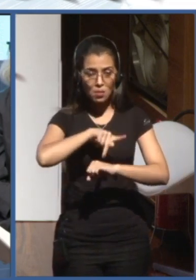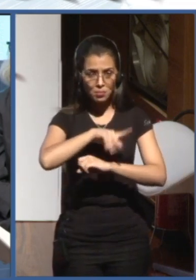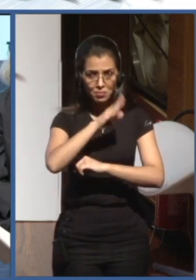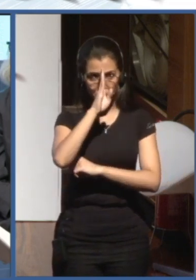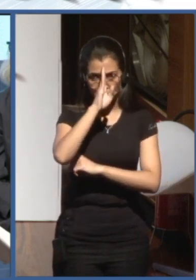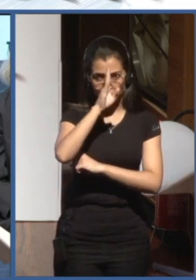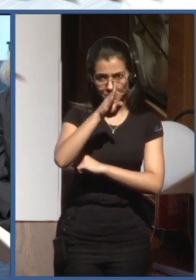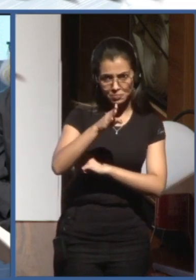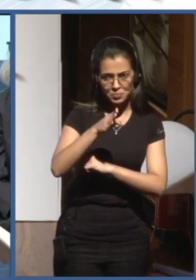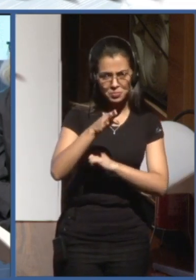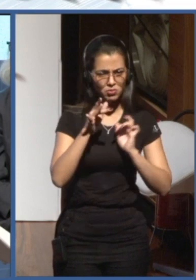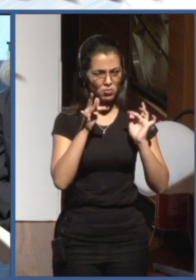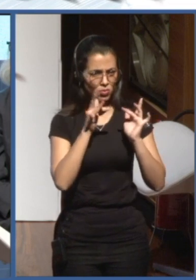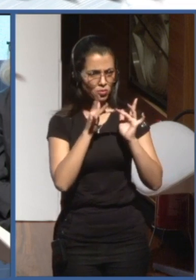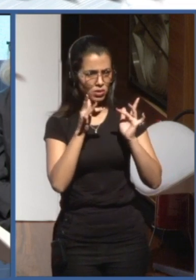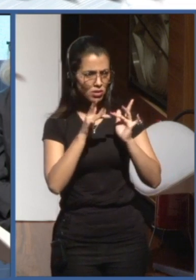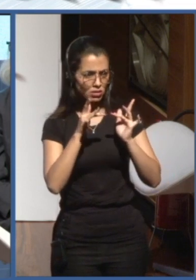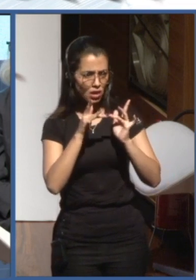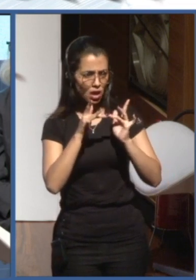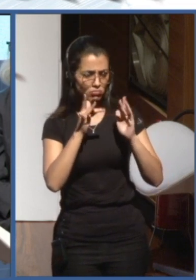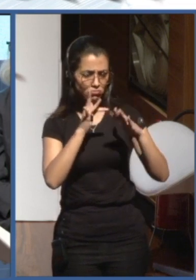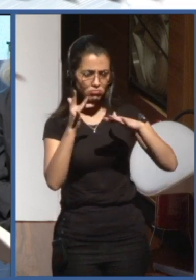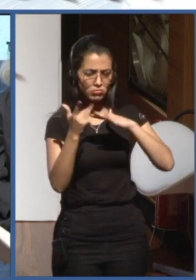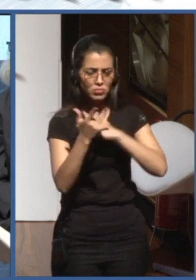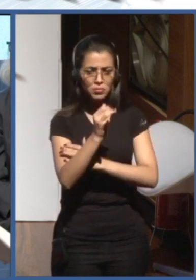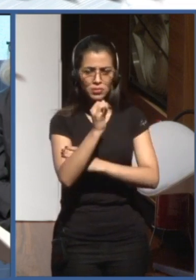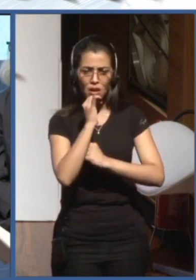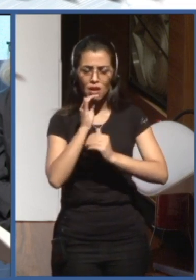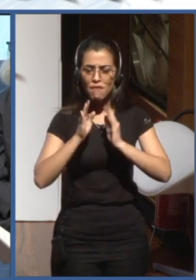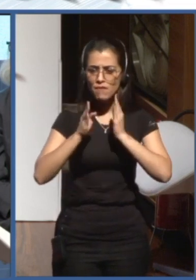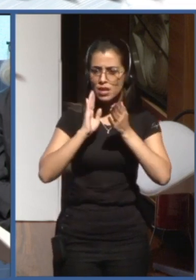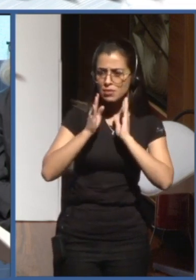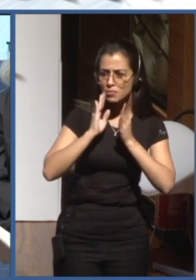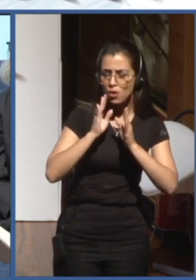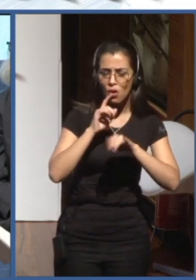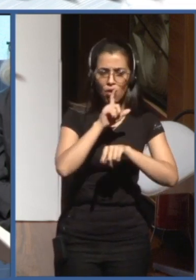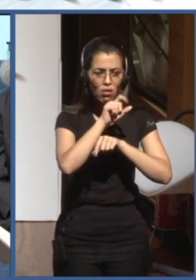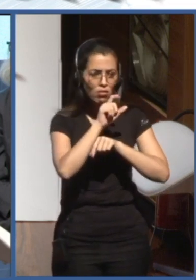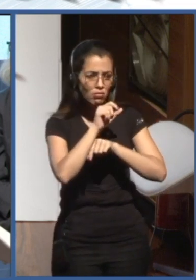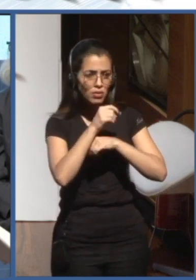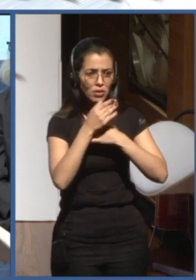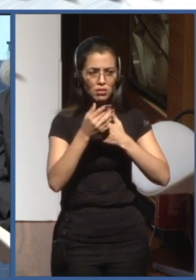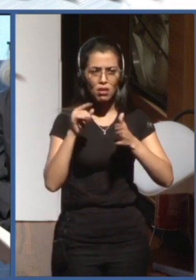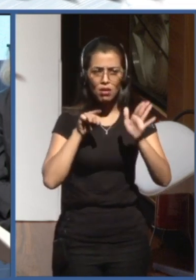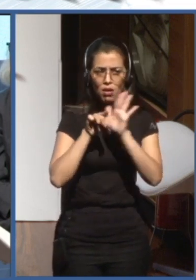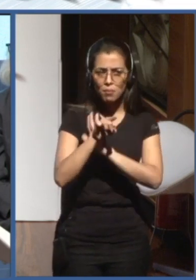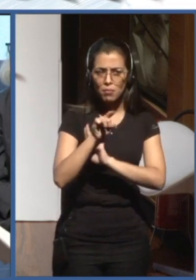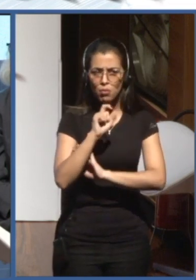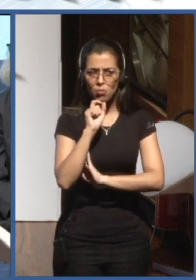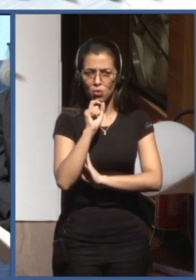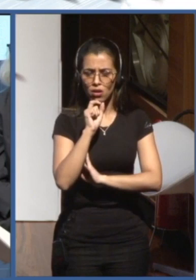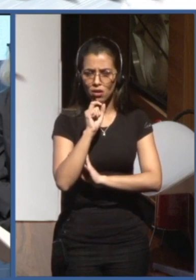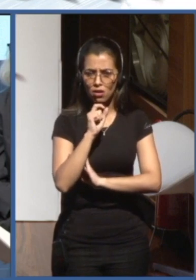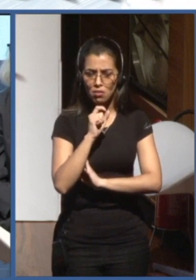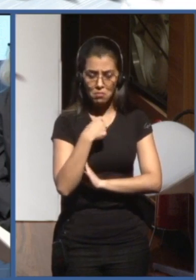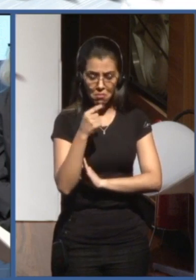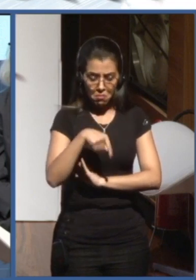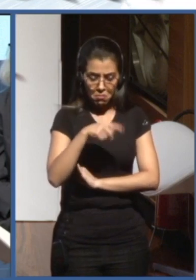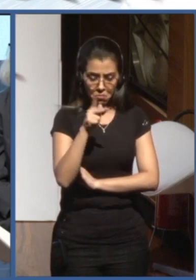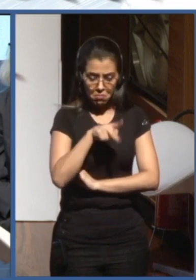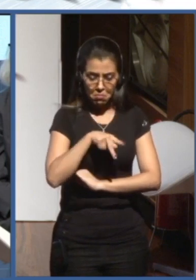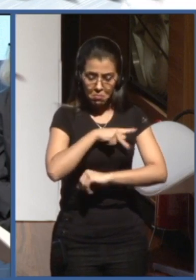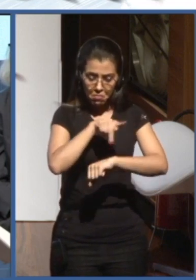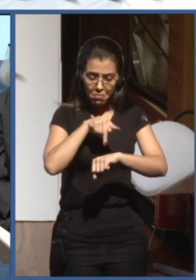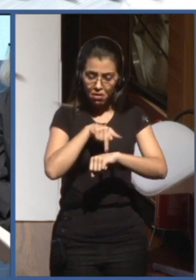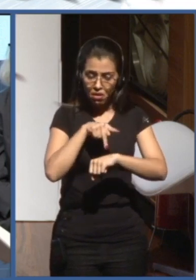WhatsApp and Facebook available on their phone so I think this question is really really essential for this continent this country specifically with the AI civic